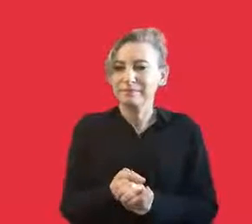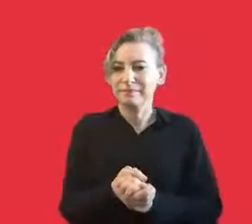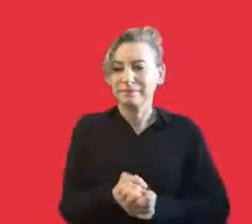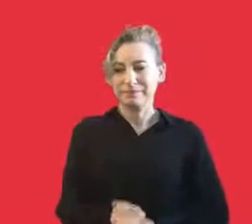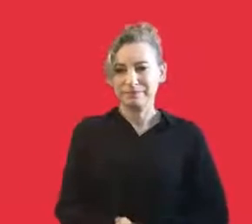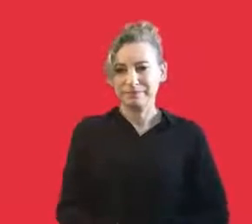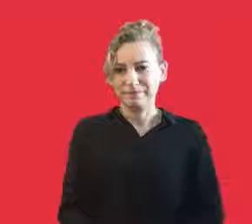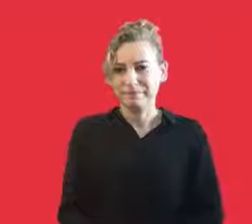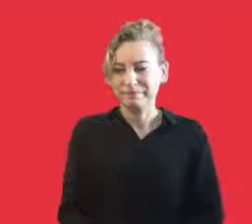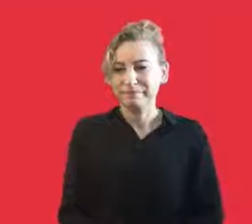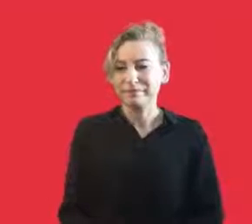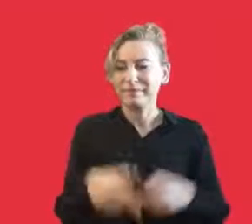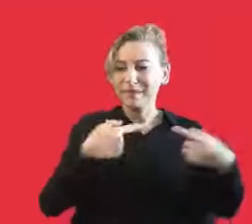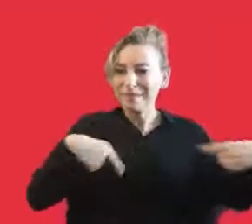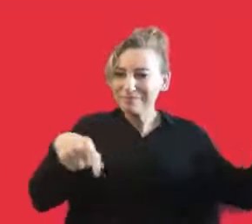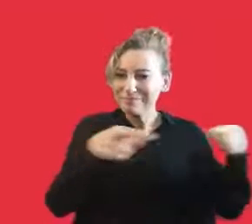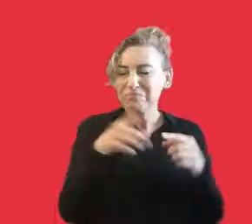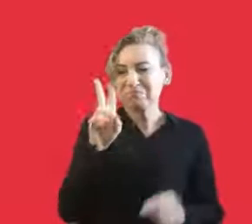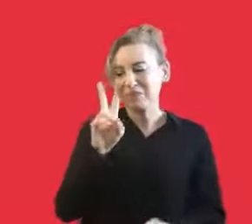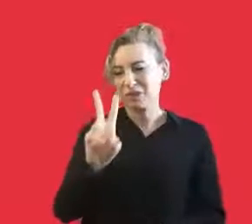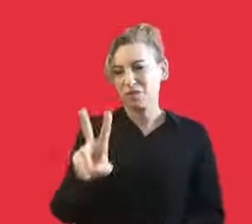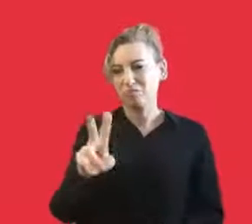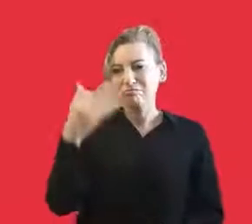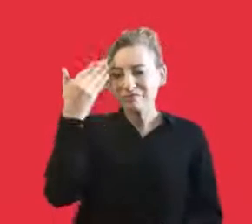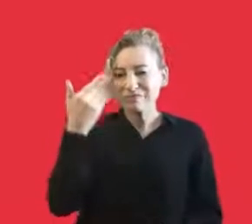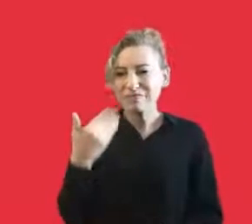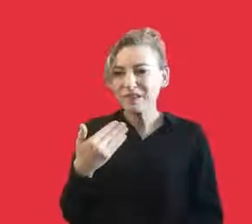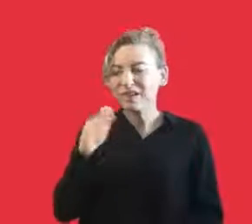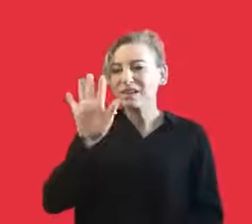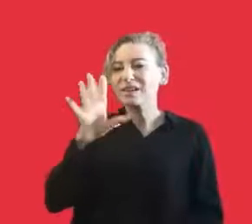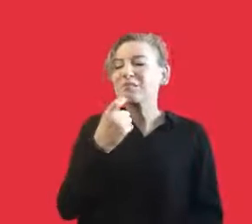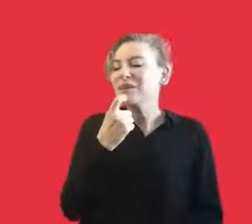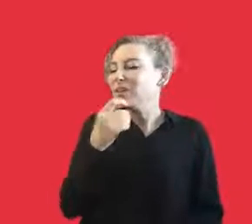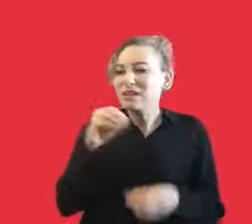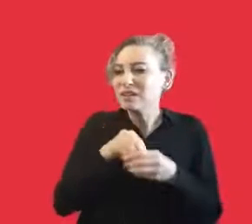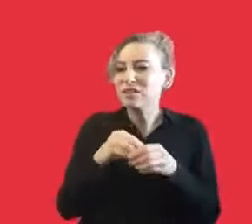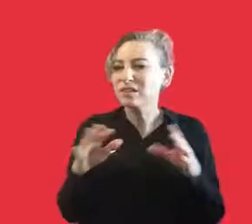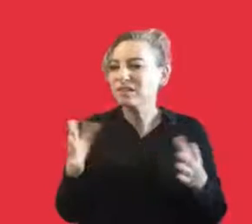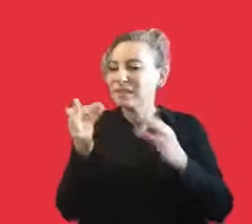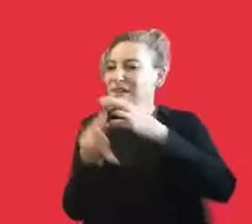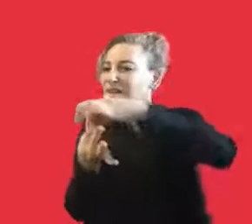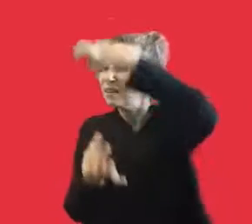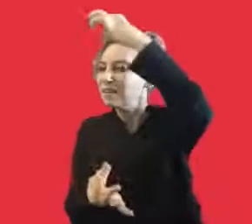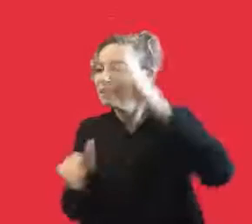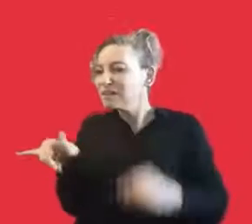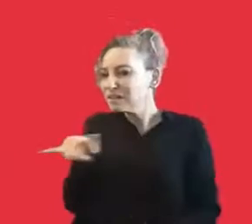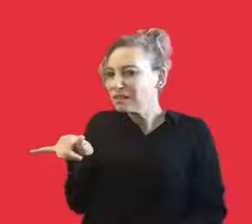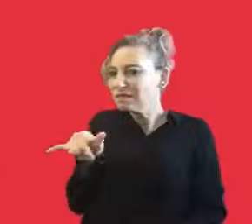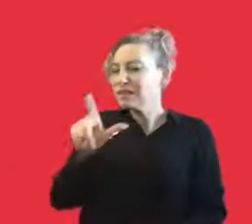of course, what we observe is within the last five years, the people